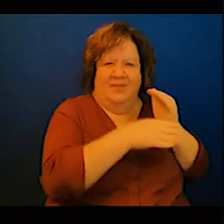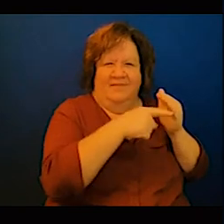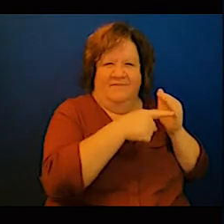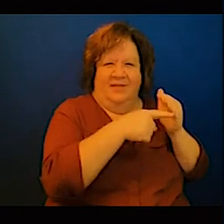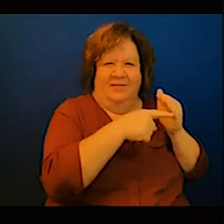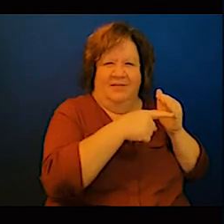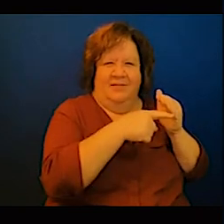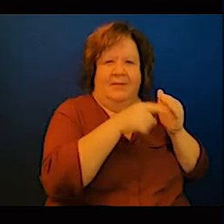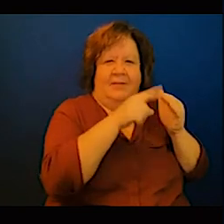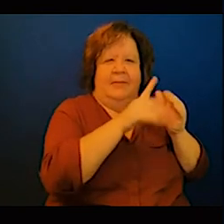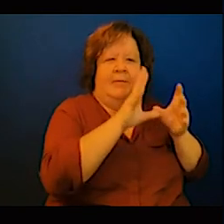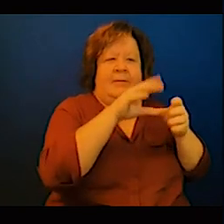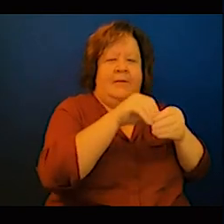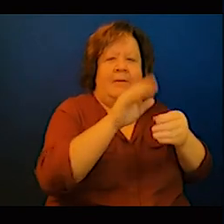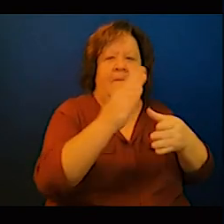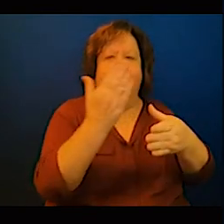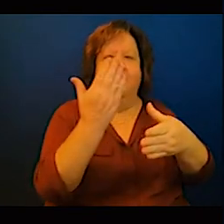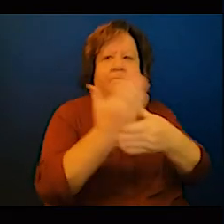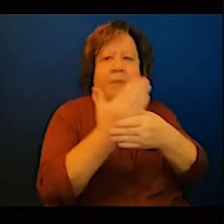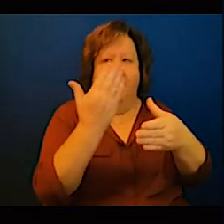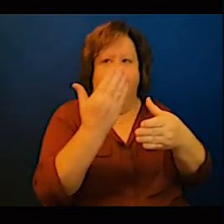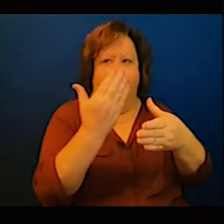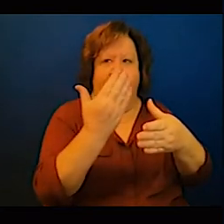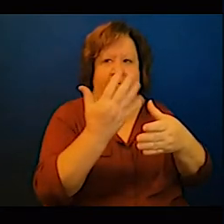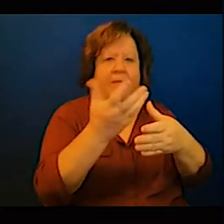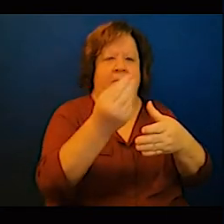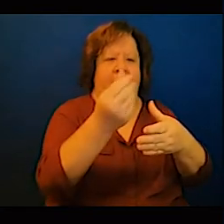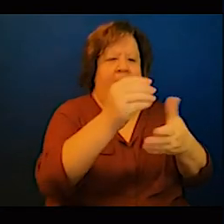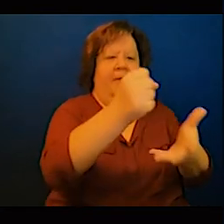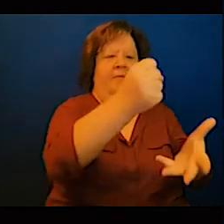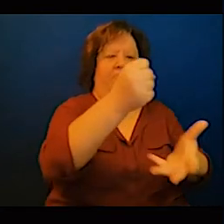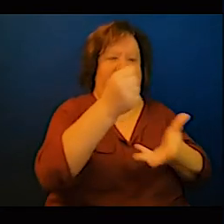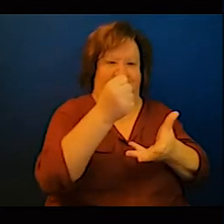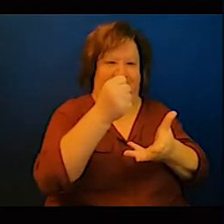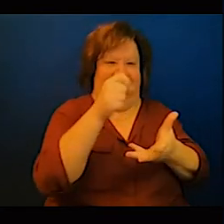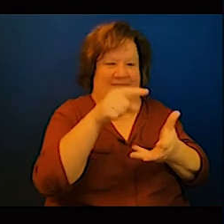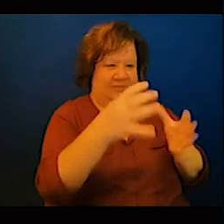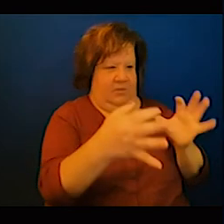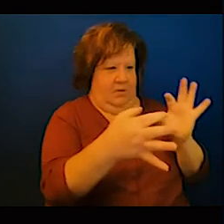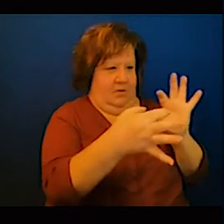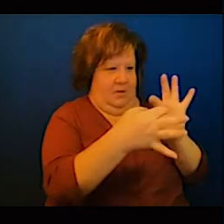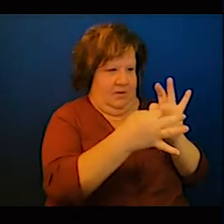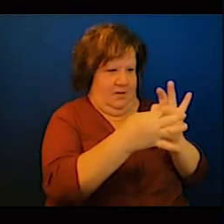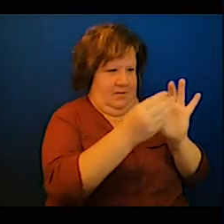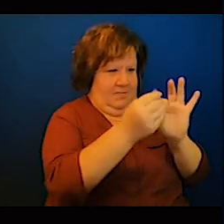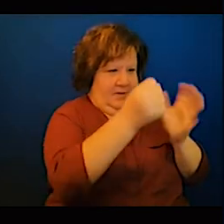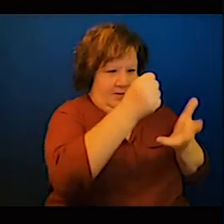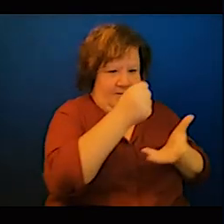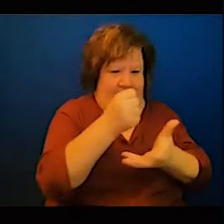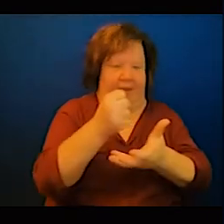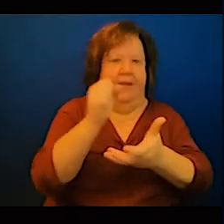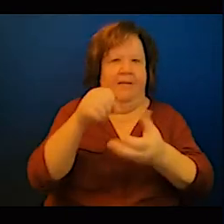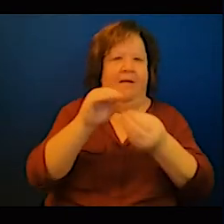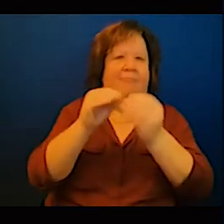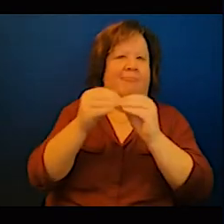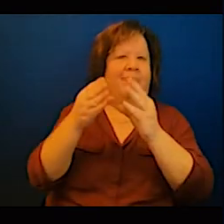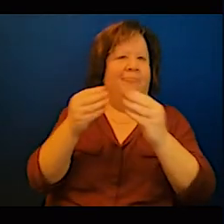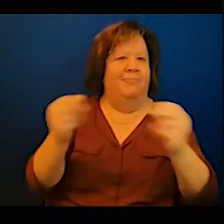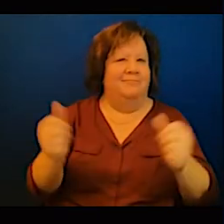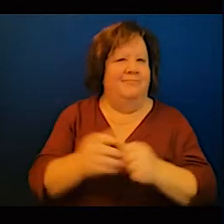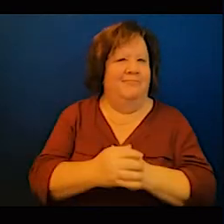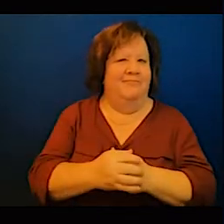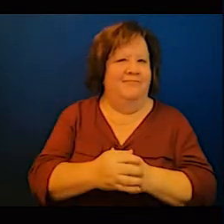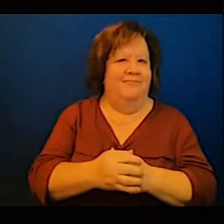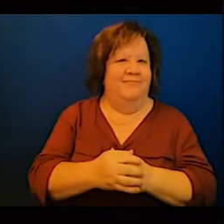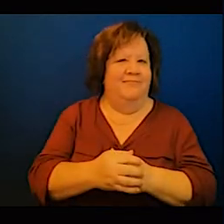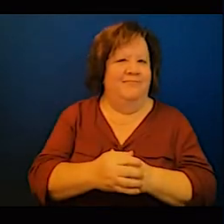because we don't know if this project will be sustainable because of the feeding tariff maybe